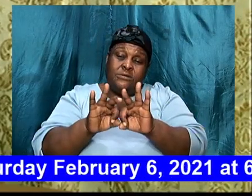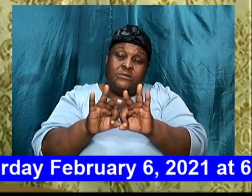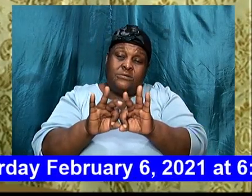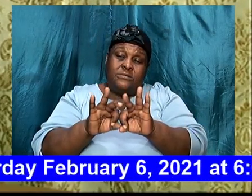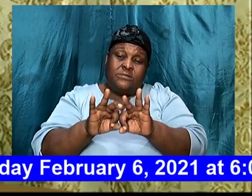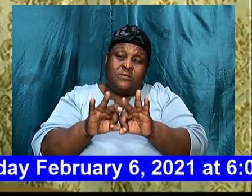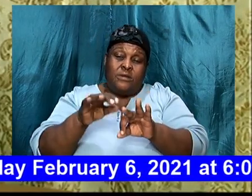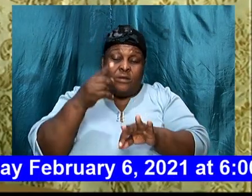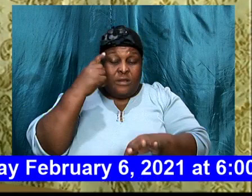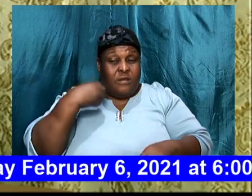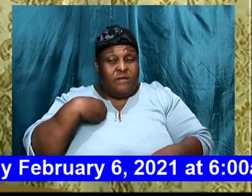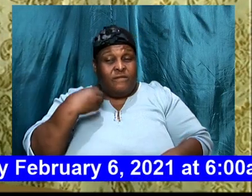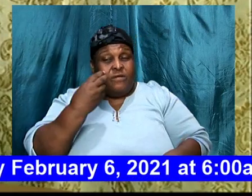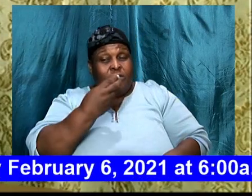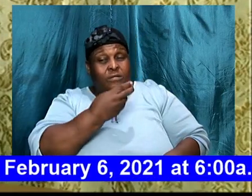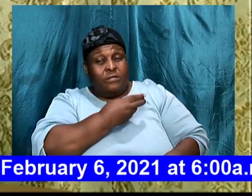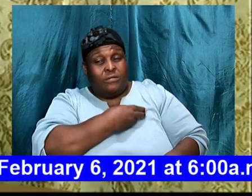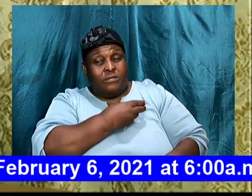for us,